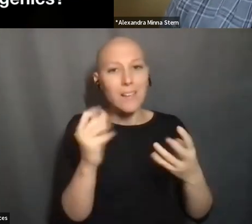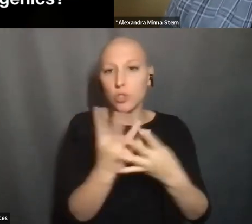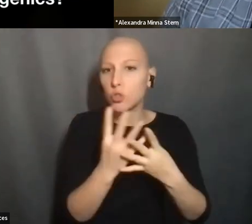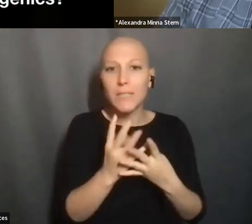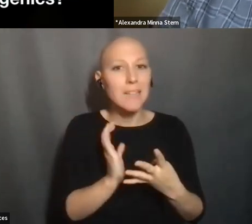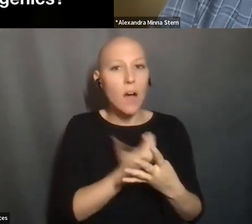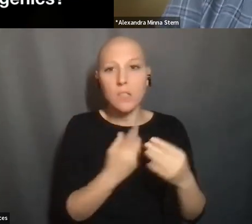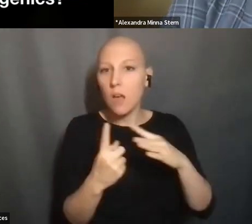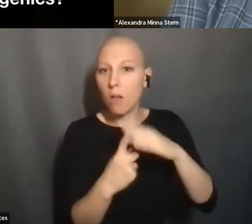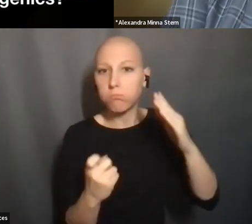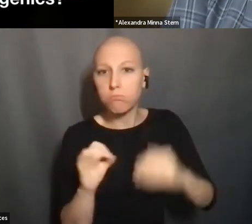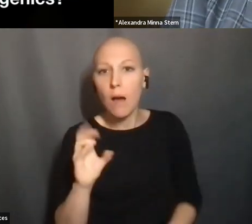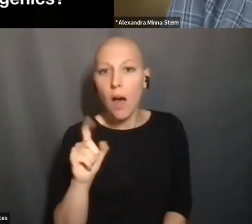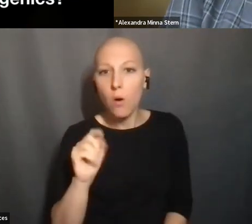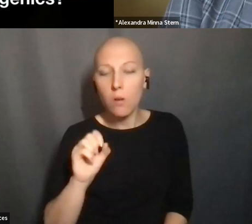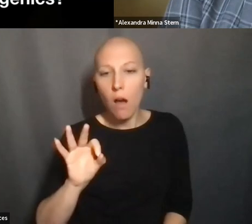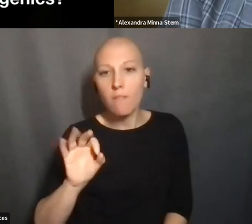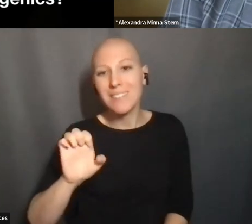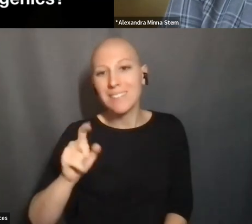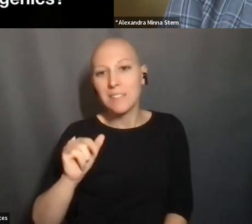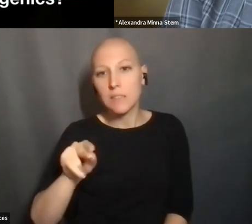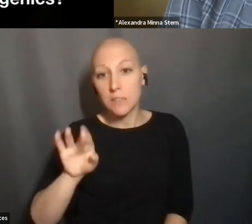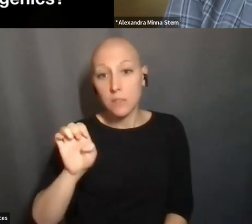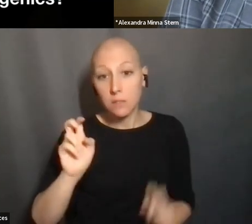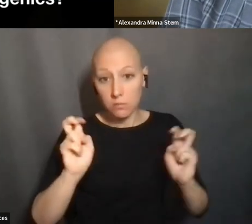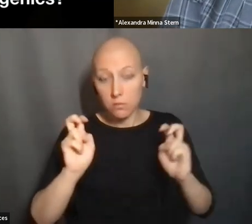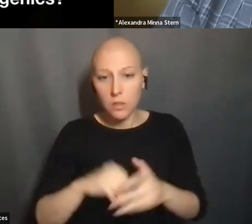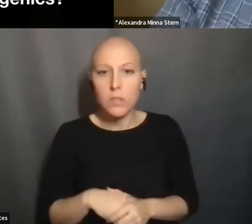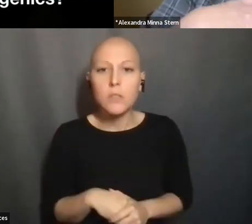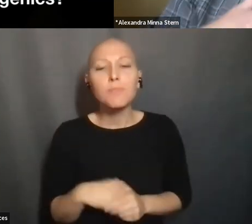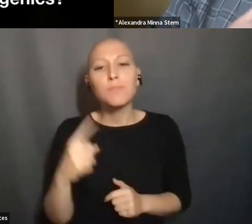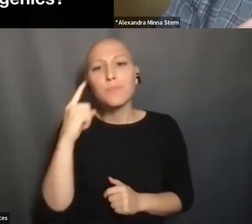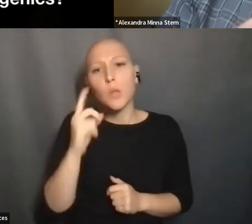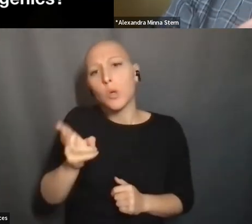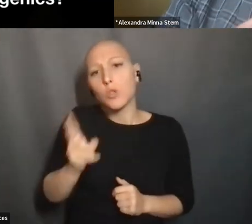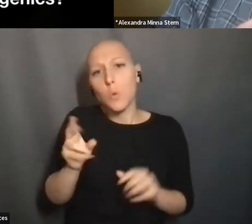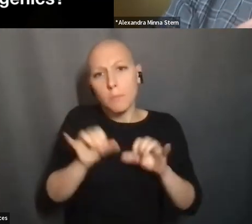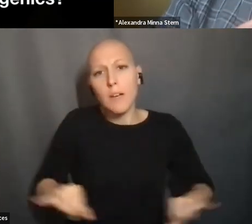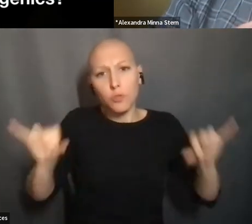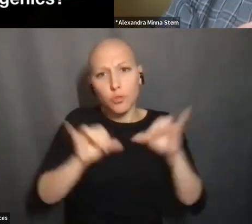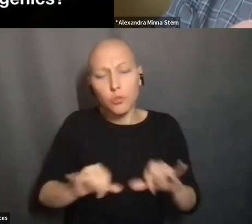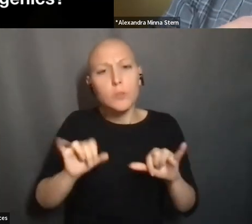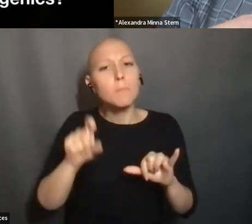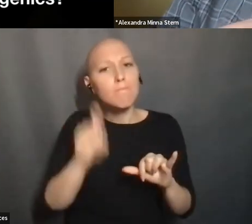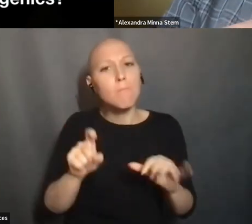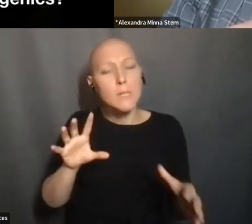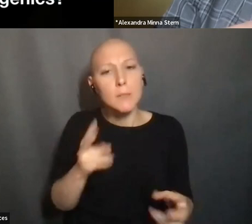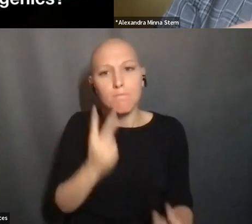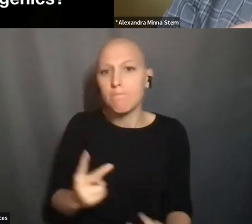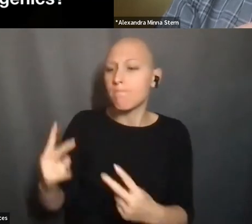IT'S IMPORTANT TO KEEP THESE HISTORICAL PATTERNS IN MIND AS WE TRACE THESE FRAUT CONNECTIONS BETWEEN